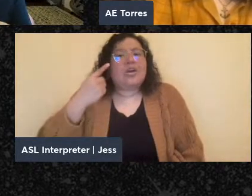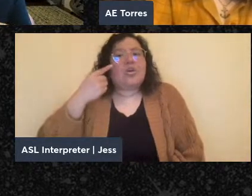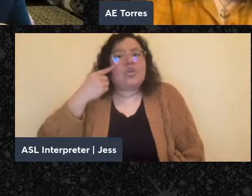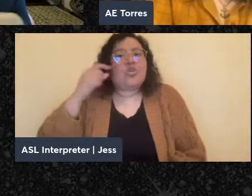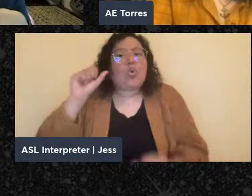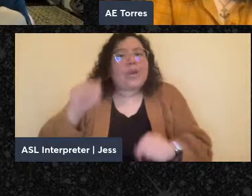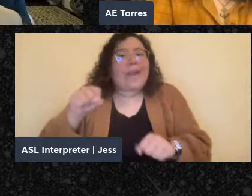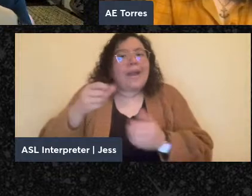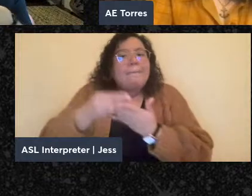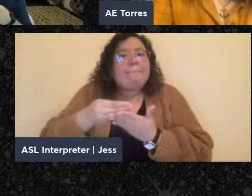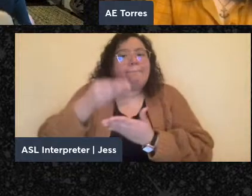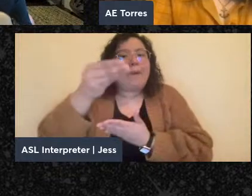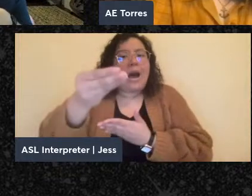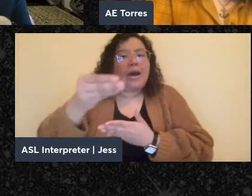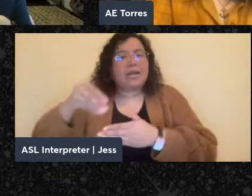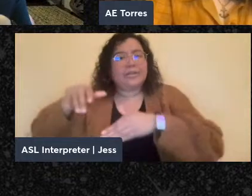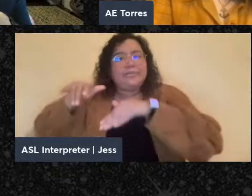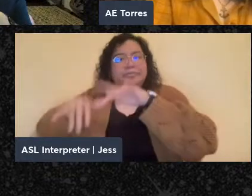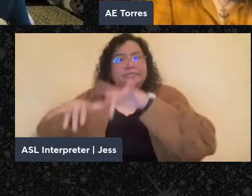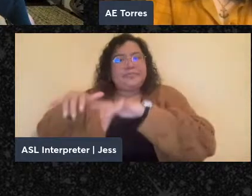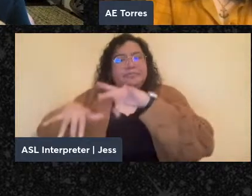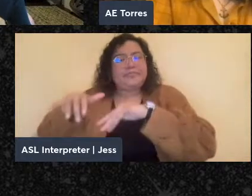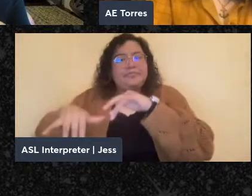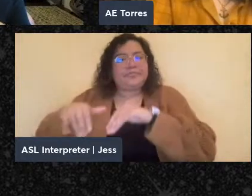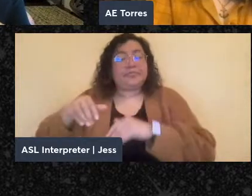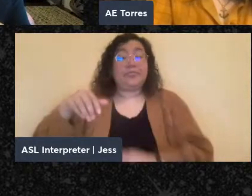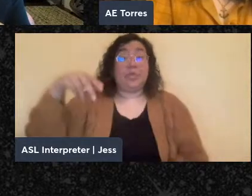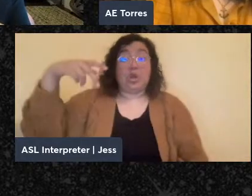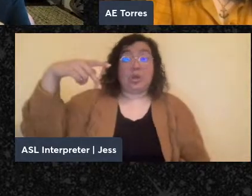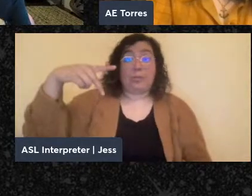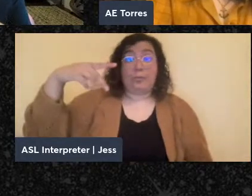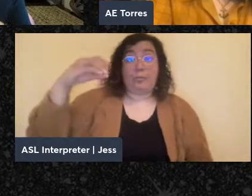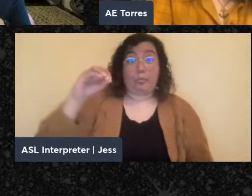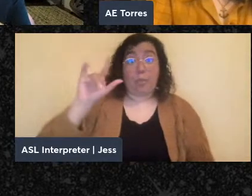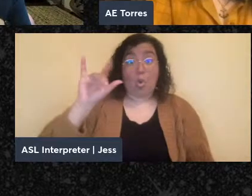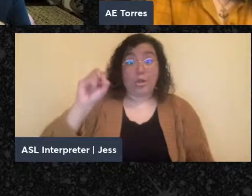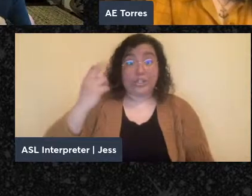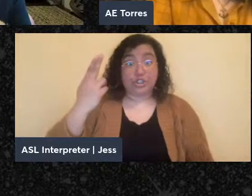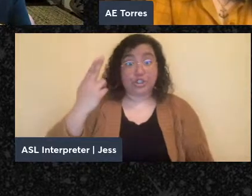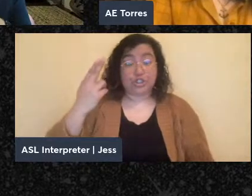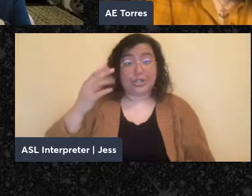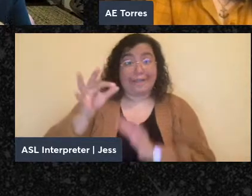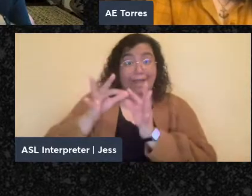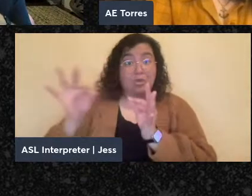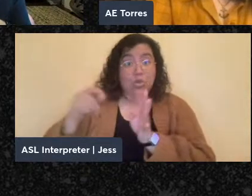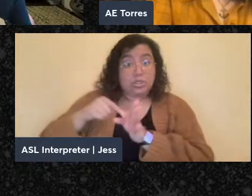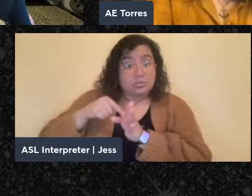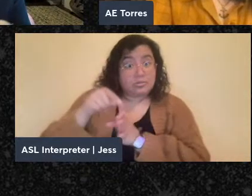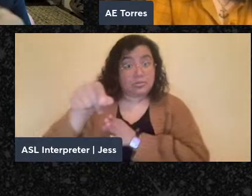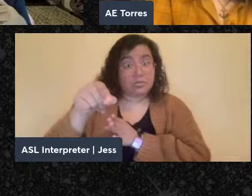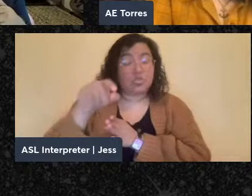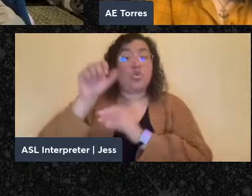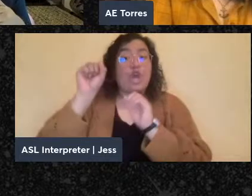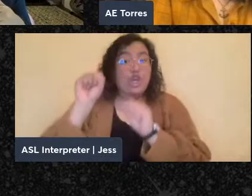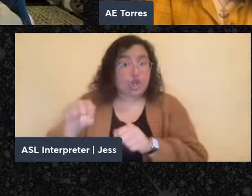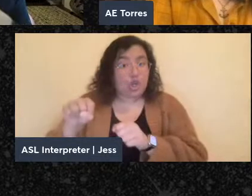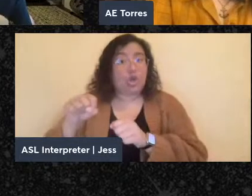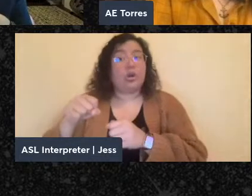machine, a Polish language linotype machine, so that they could take up publishing